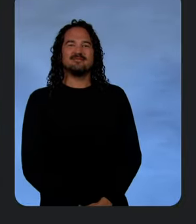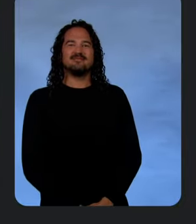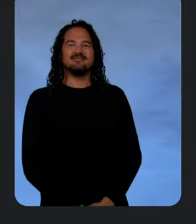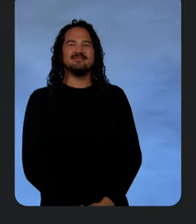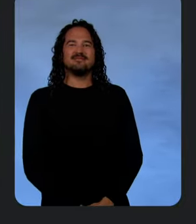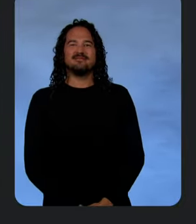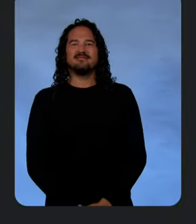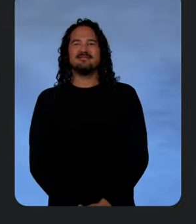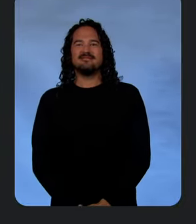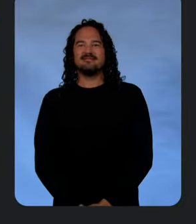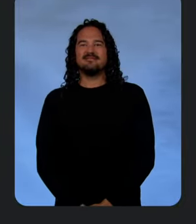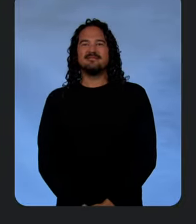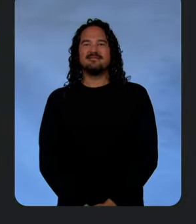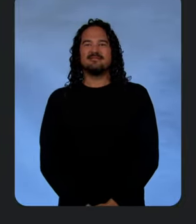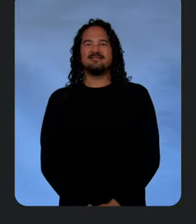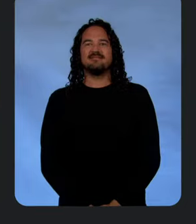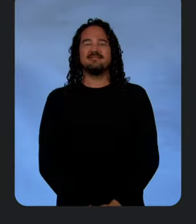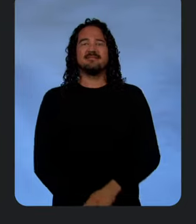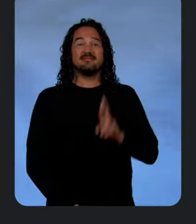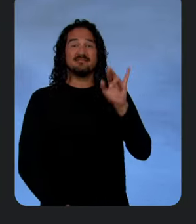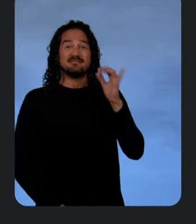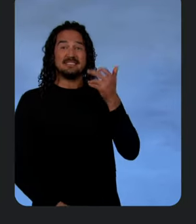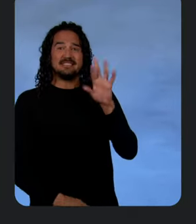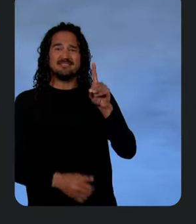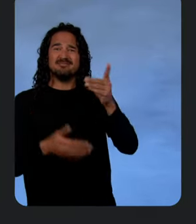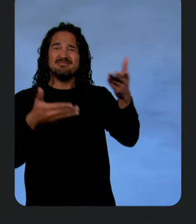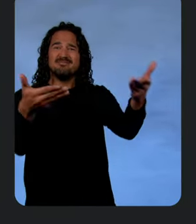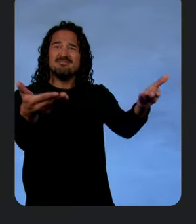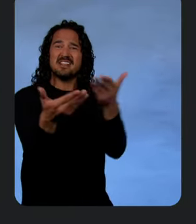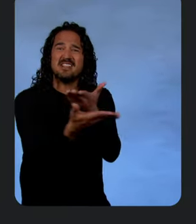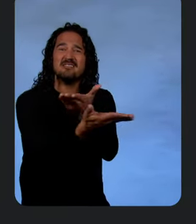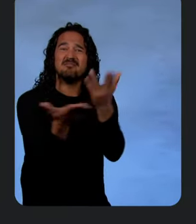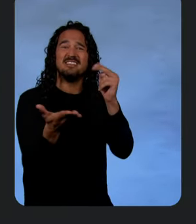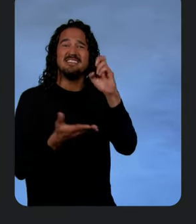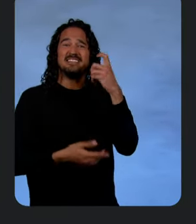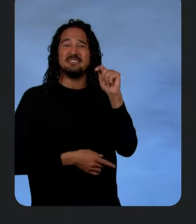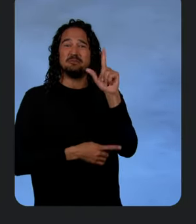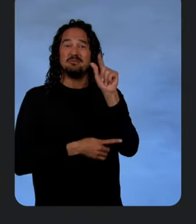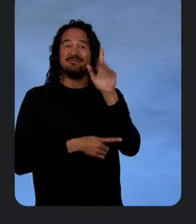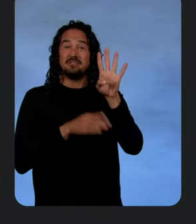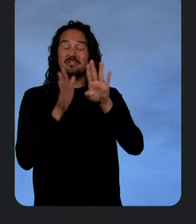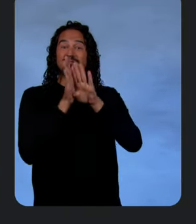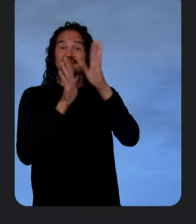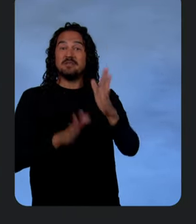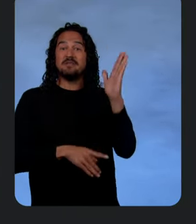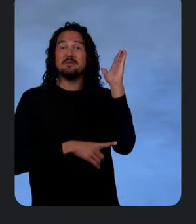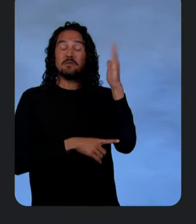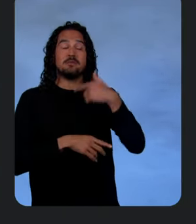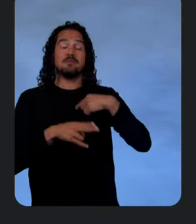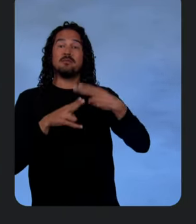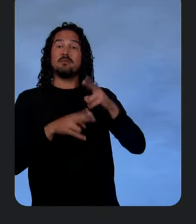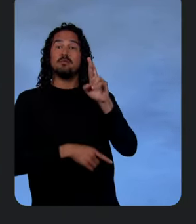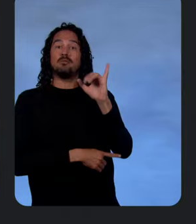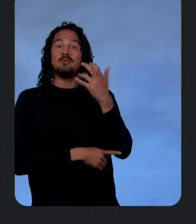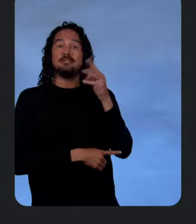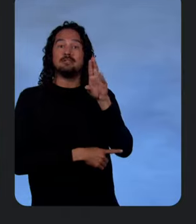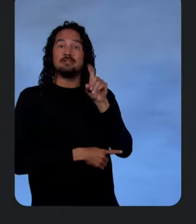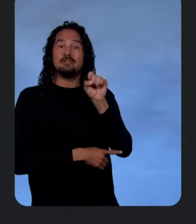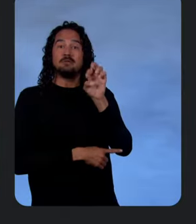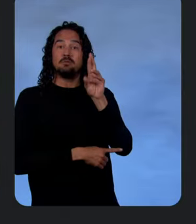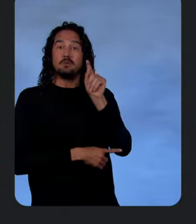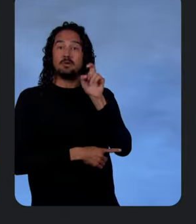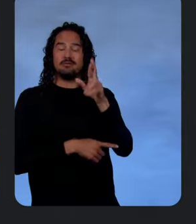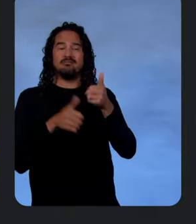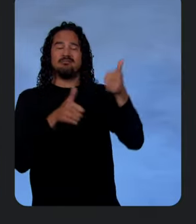All right. Hello, everybody. Welcome to the Next 2024 Developer Keynote. I'm Richard Sroeder, the Chief Evangelist here at Google